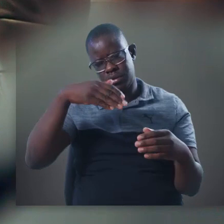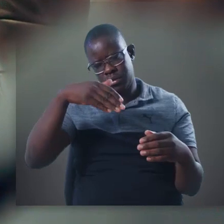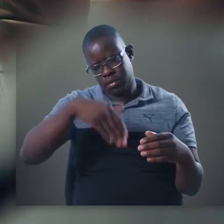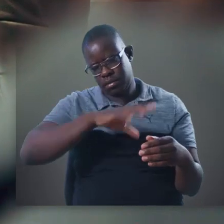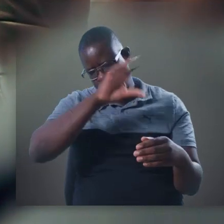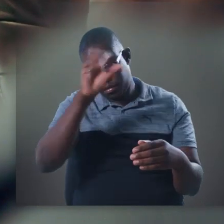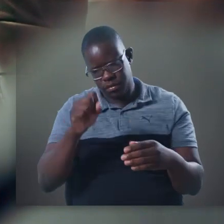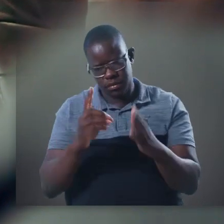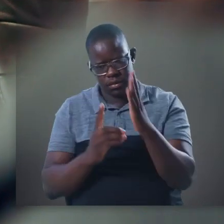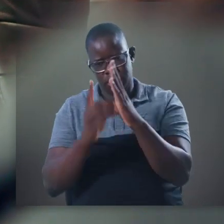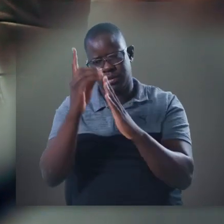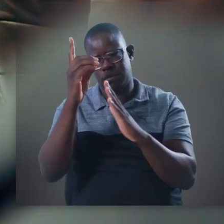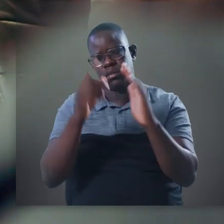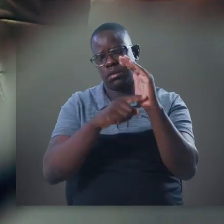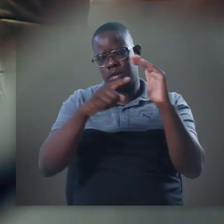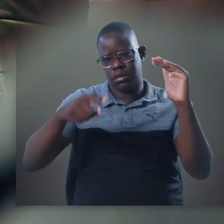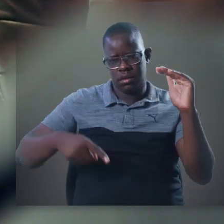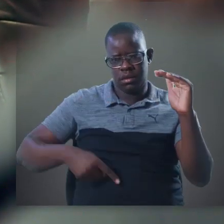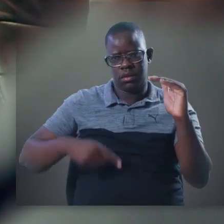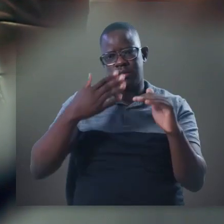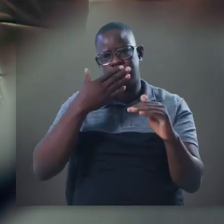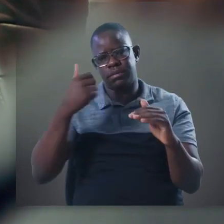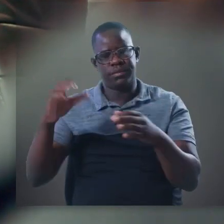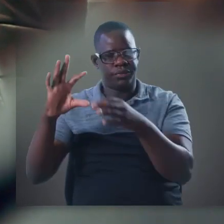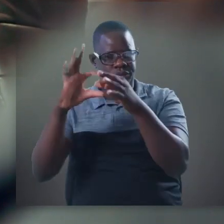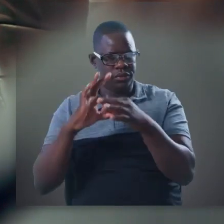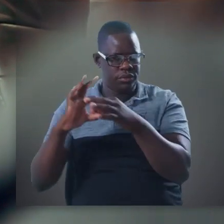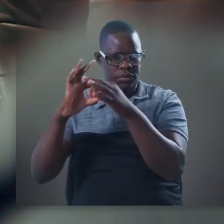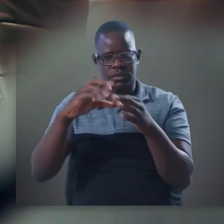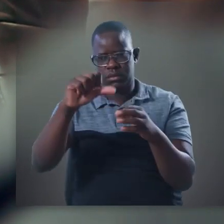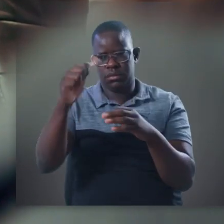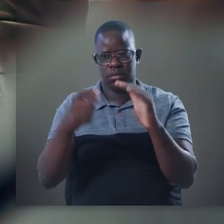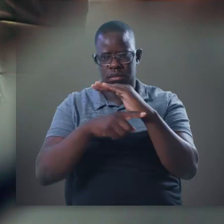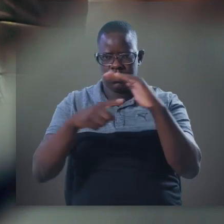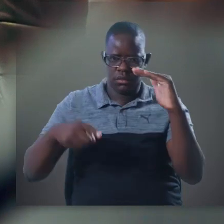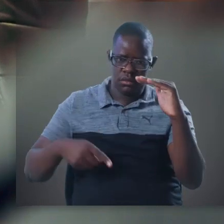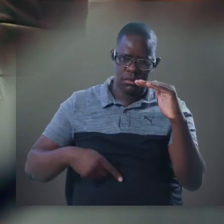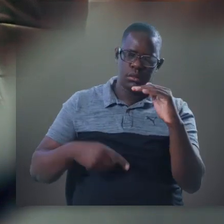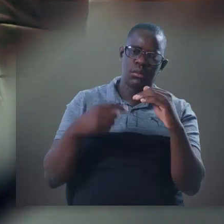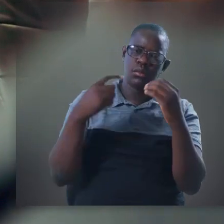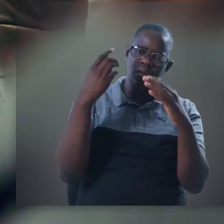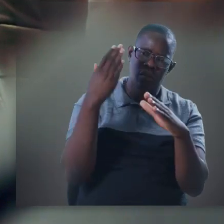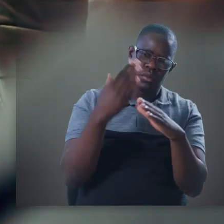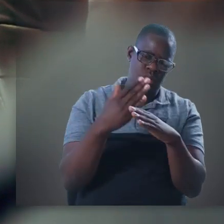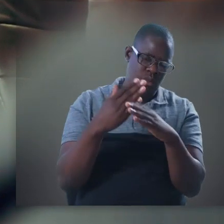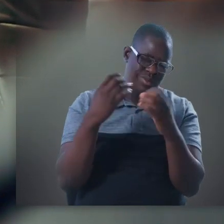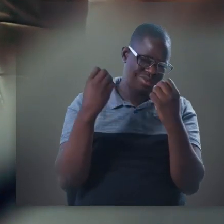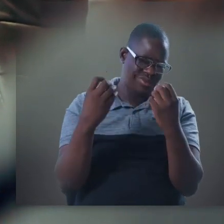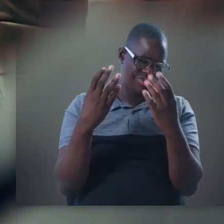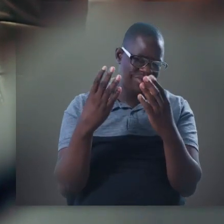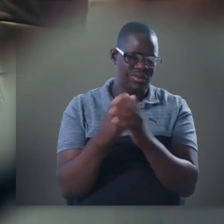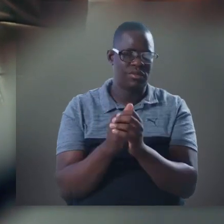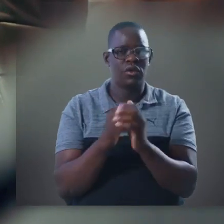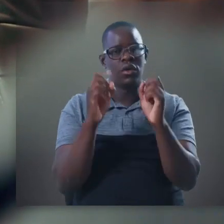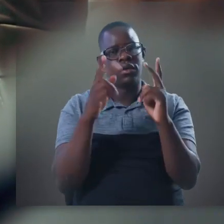as well as the United Nations, the African Union and the Southern African Development Community to better its international relations